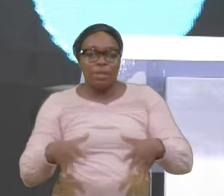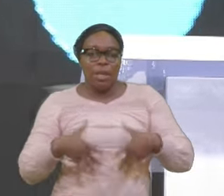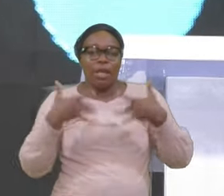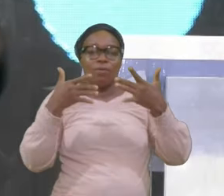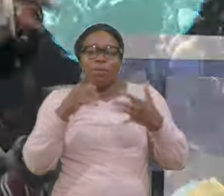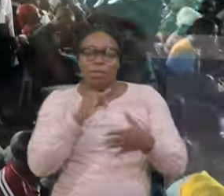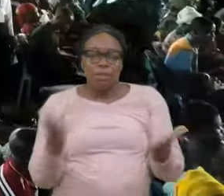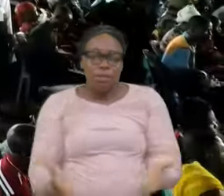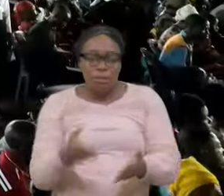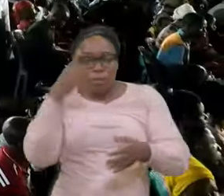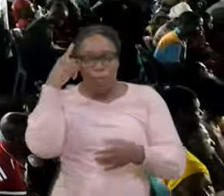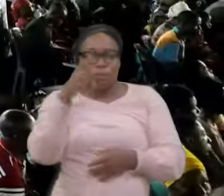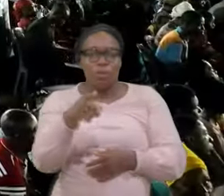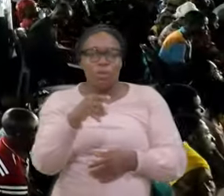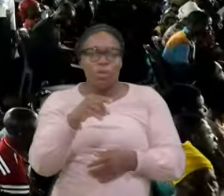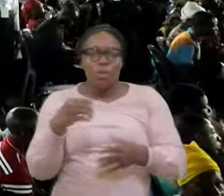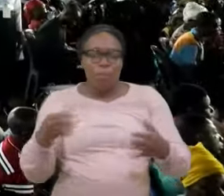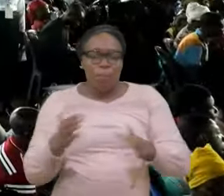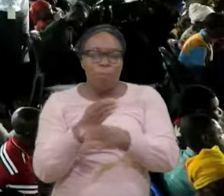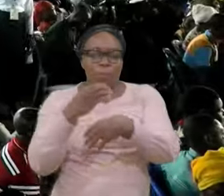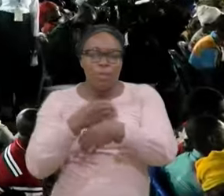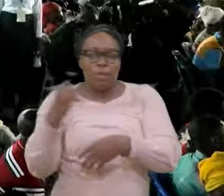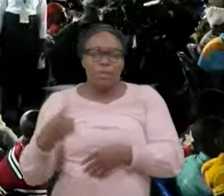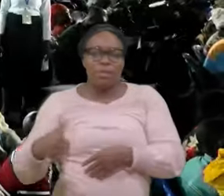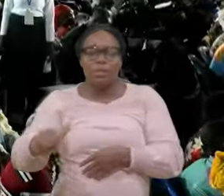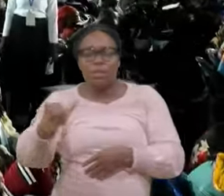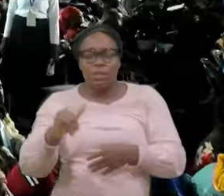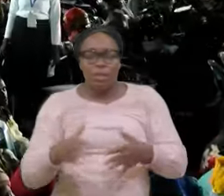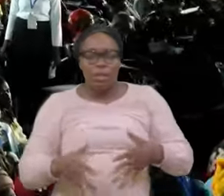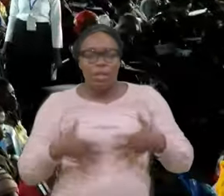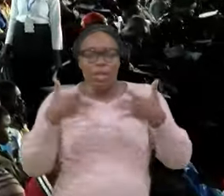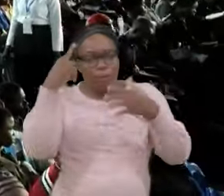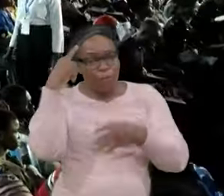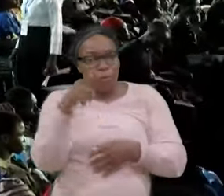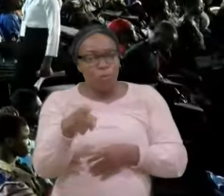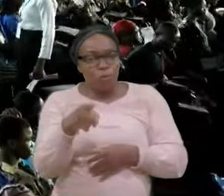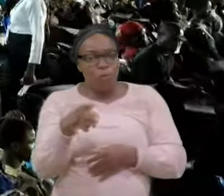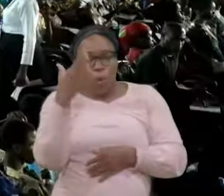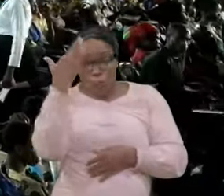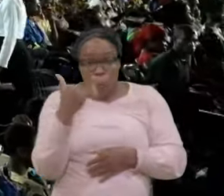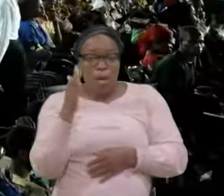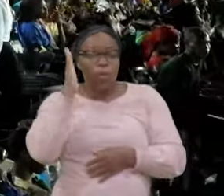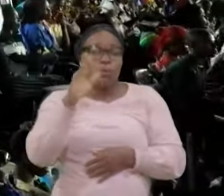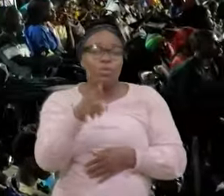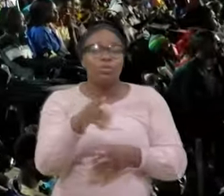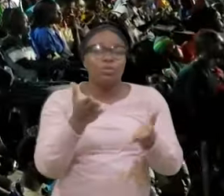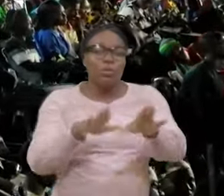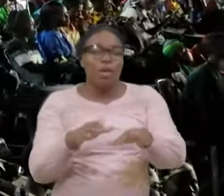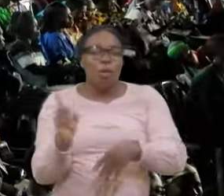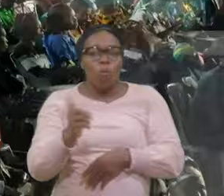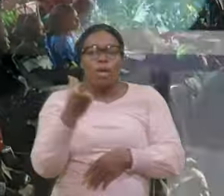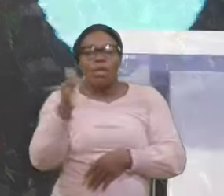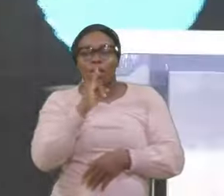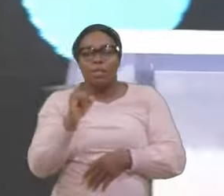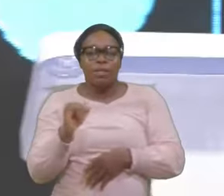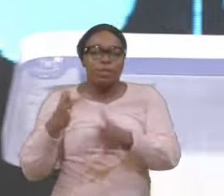life I made eternal life for you Why will you die When there is mercy When there is forgiveness When there